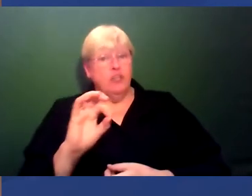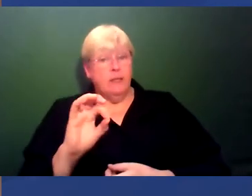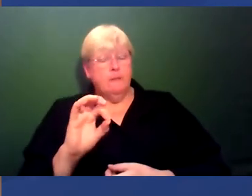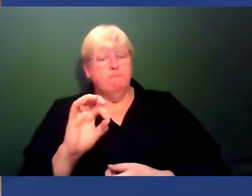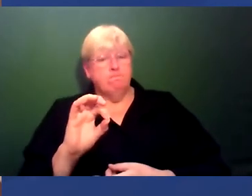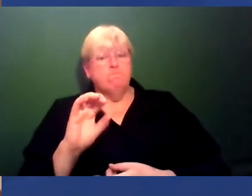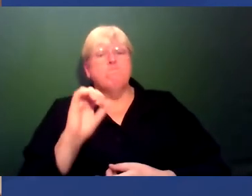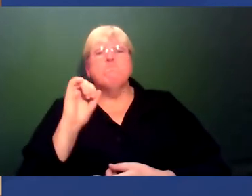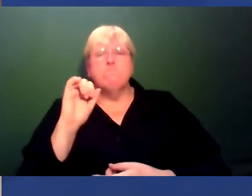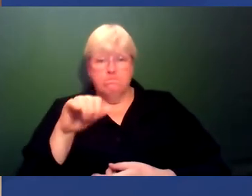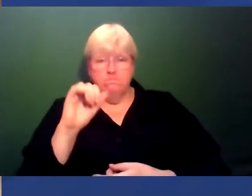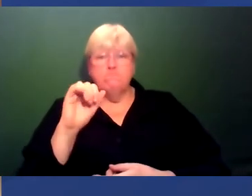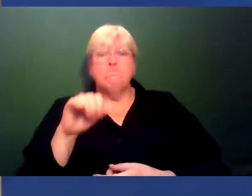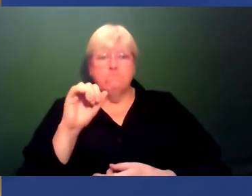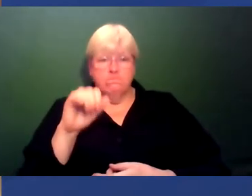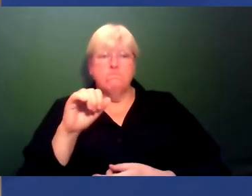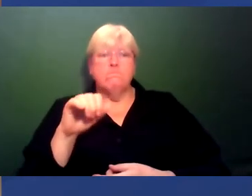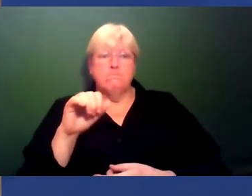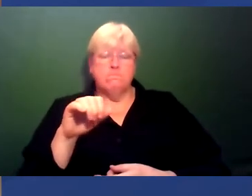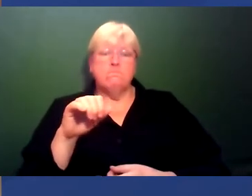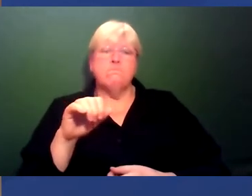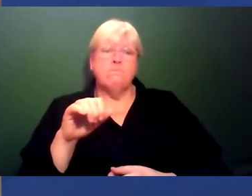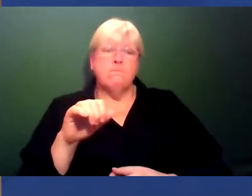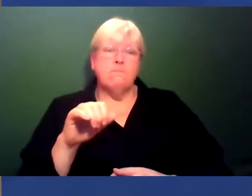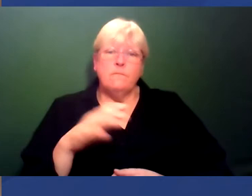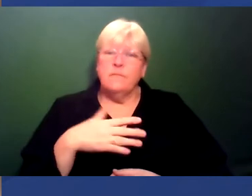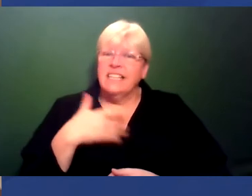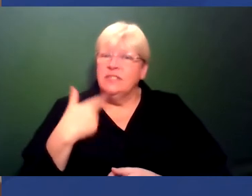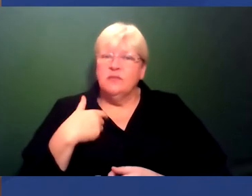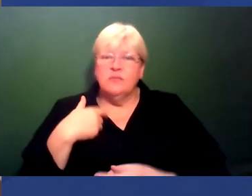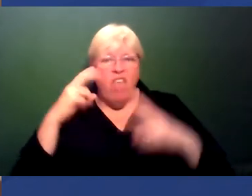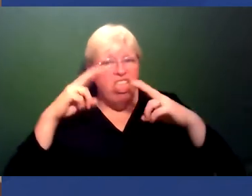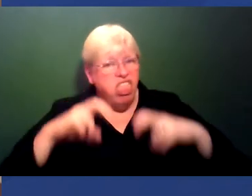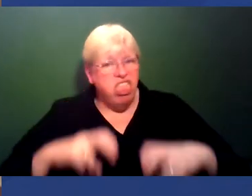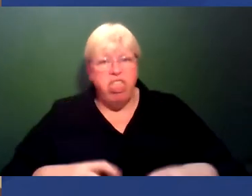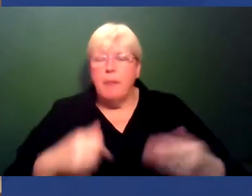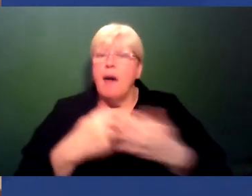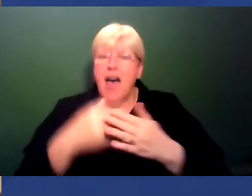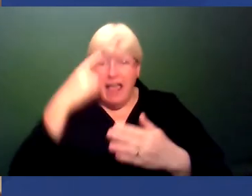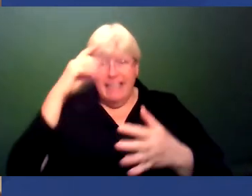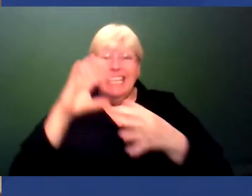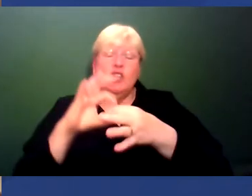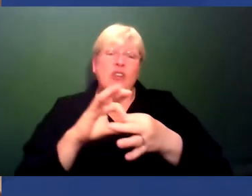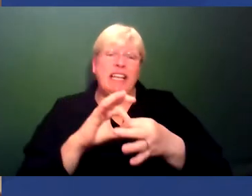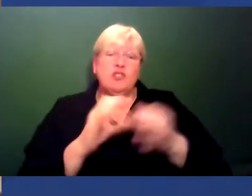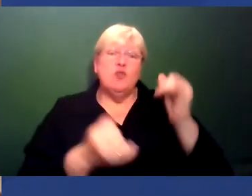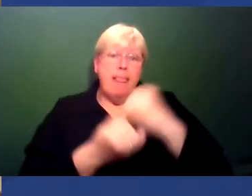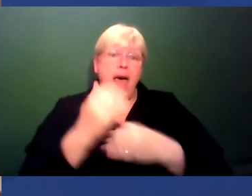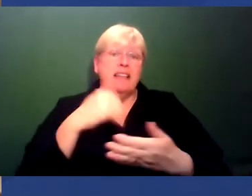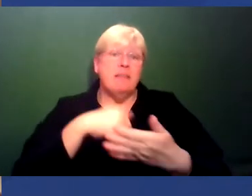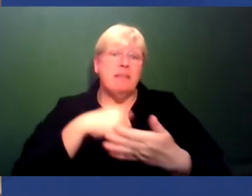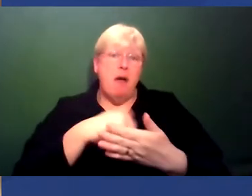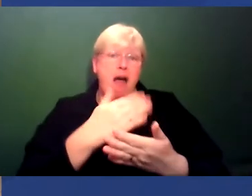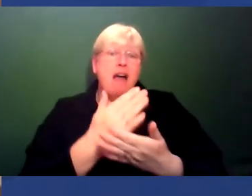yeah, I think, you know, I don't really want to kind of delve around the capitalism bit, but I think it does relate to the latter bit of your question, which is,